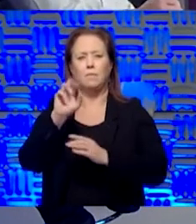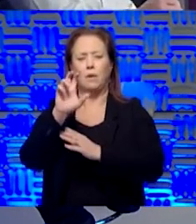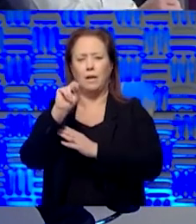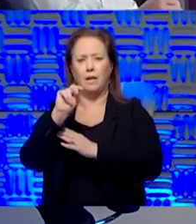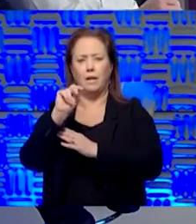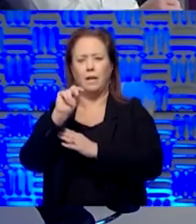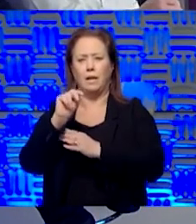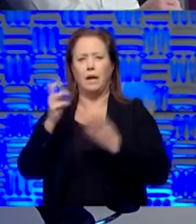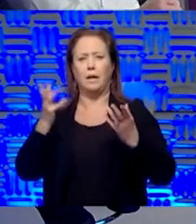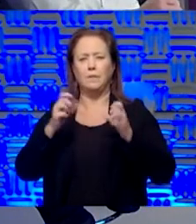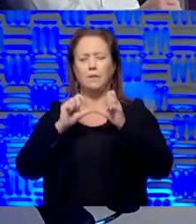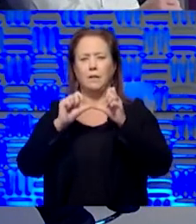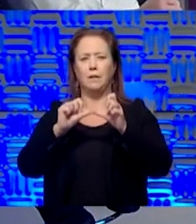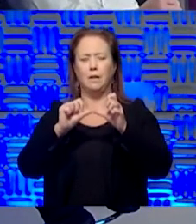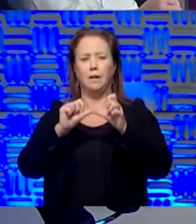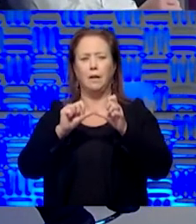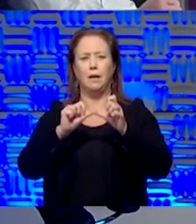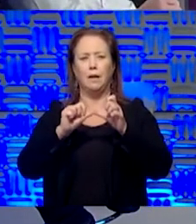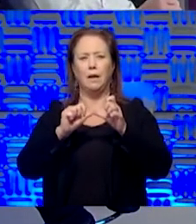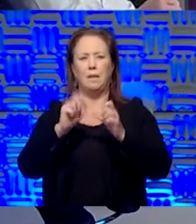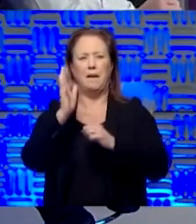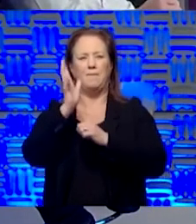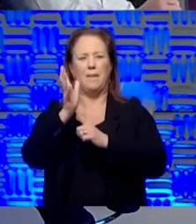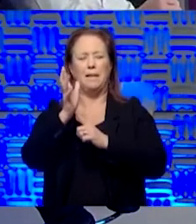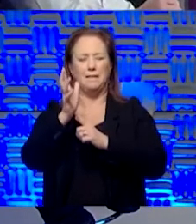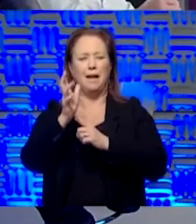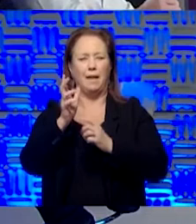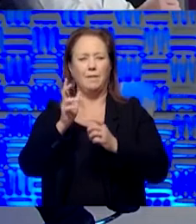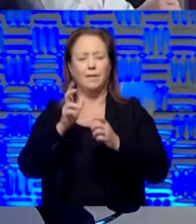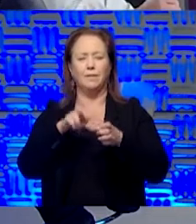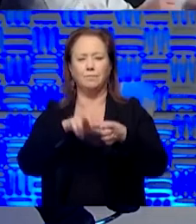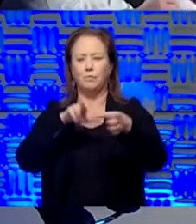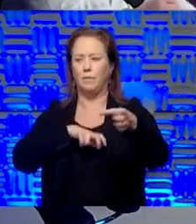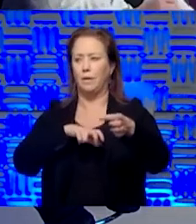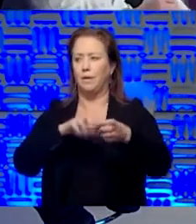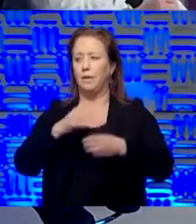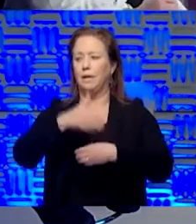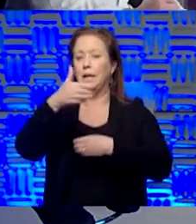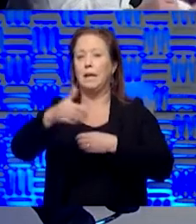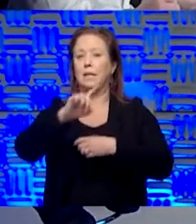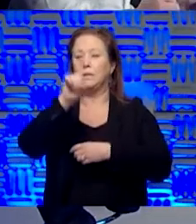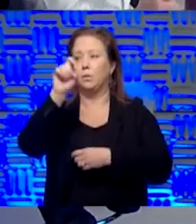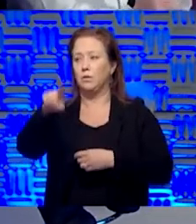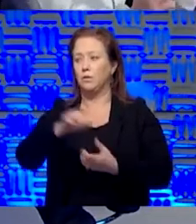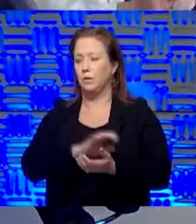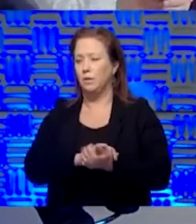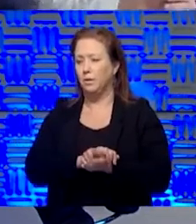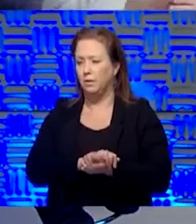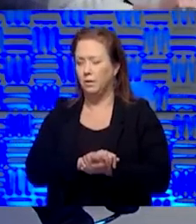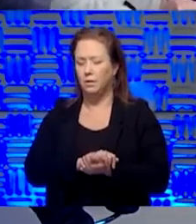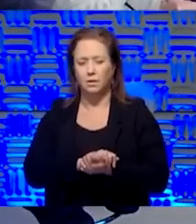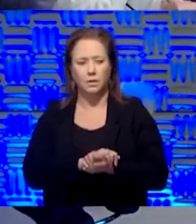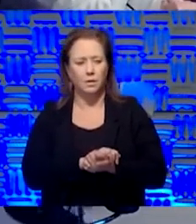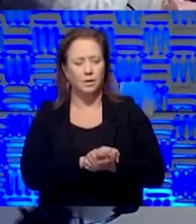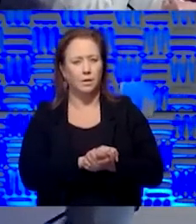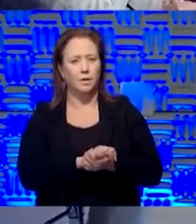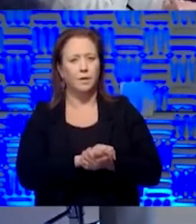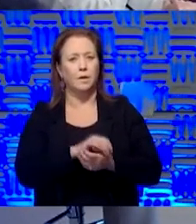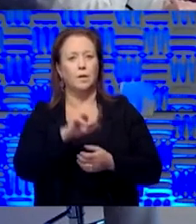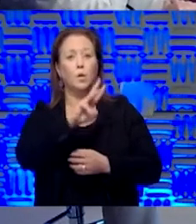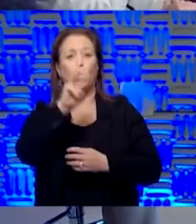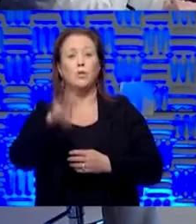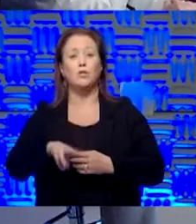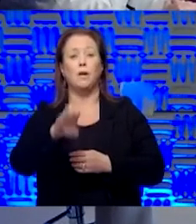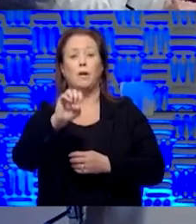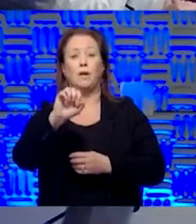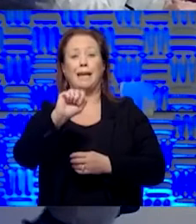Okay. I'm still here. You'll lose me. You'll lose me in about five minutes. Okay. Any, next question then. I'm here with the Wichita